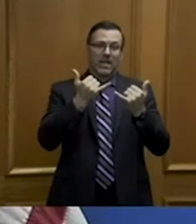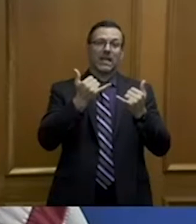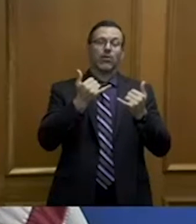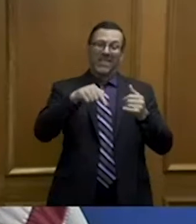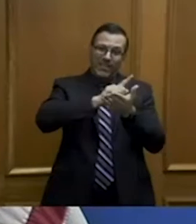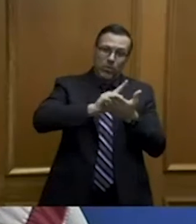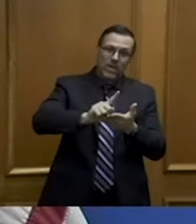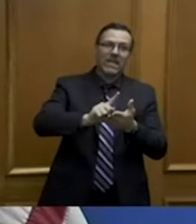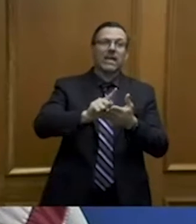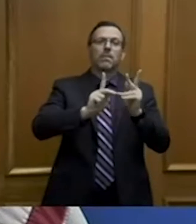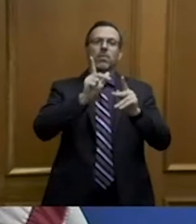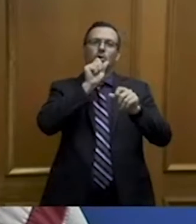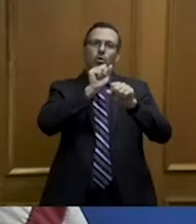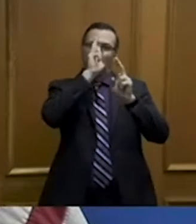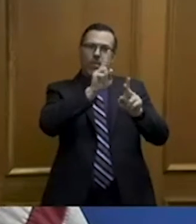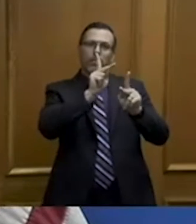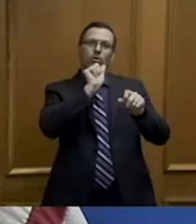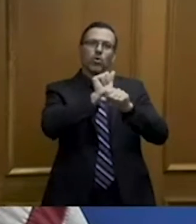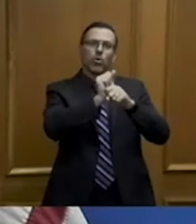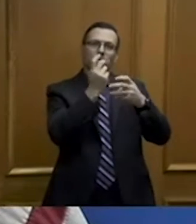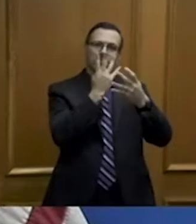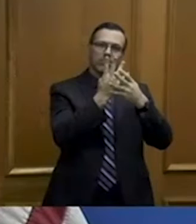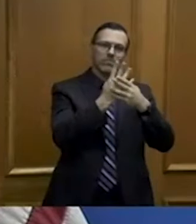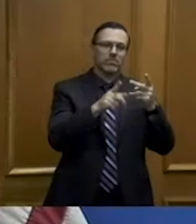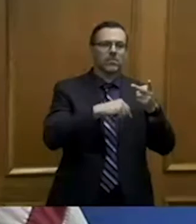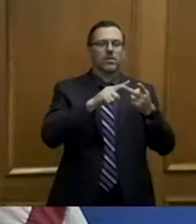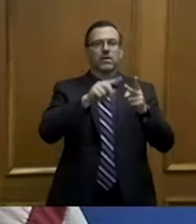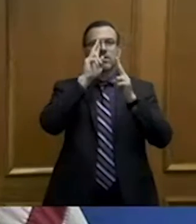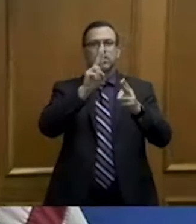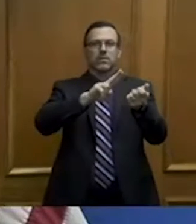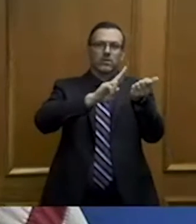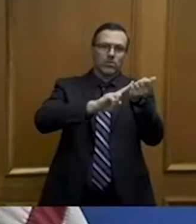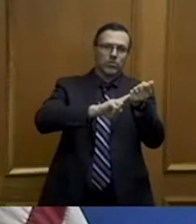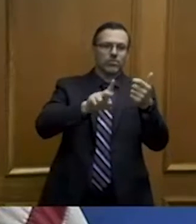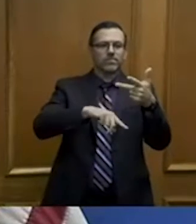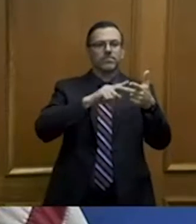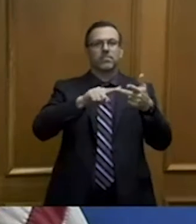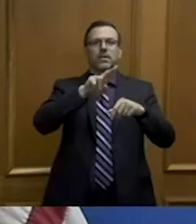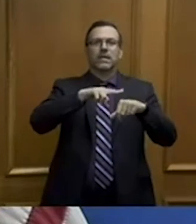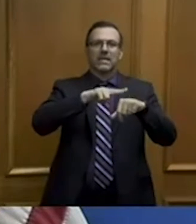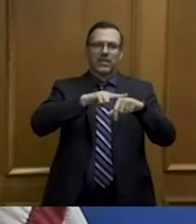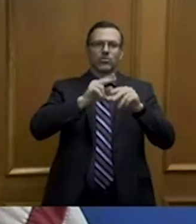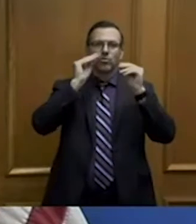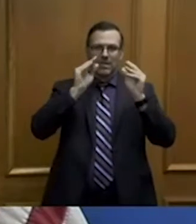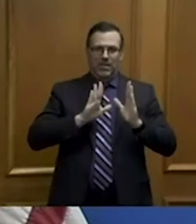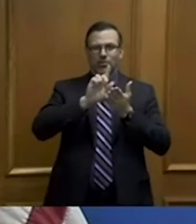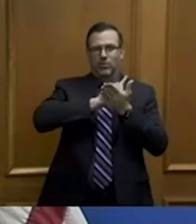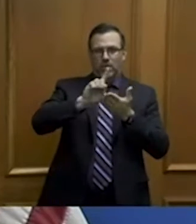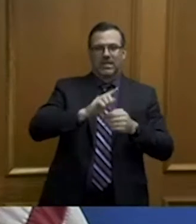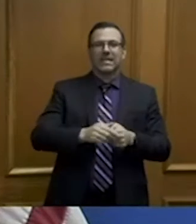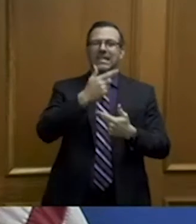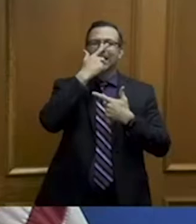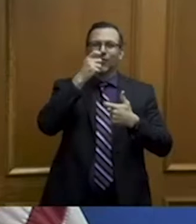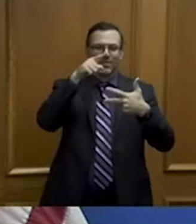Week, it is National Nurses Week, and it is National Teachers Week. Interesting, all three